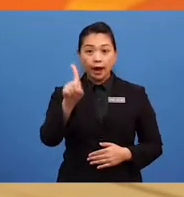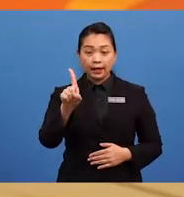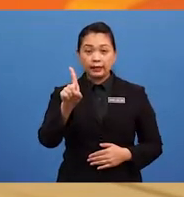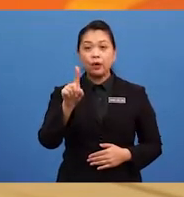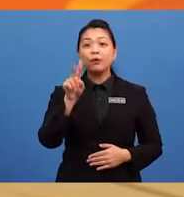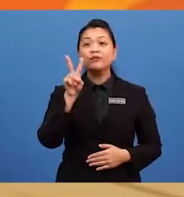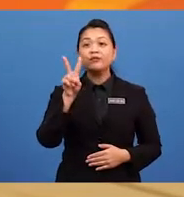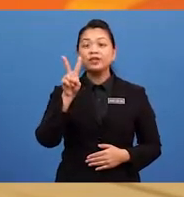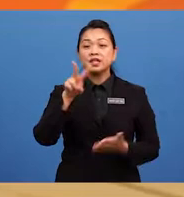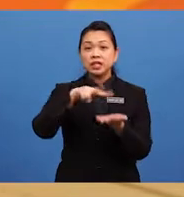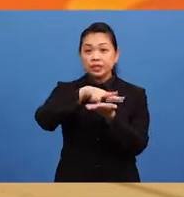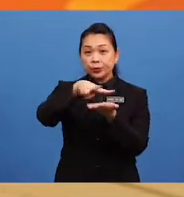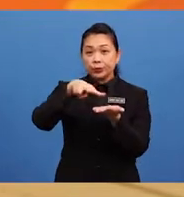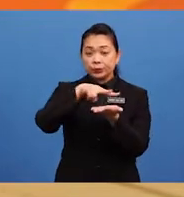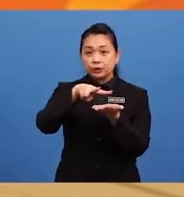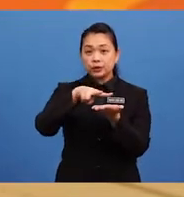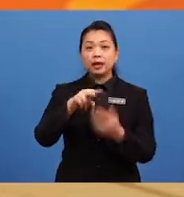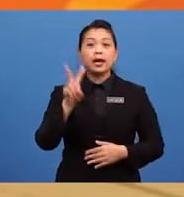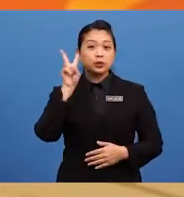two videos.